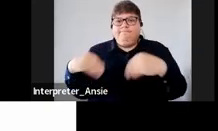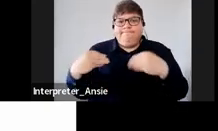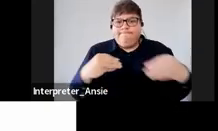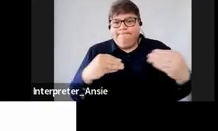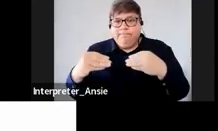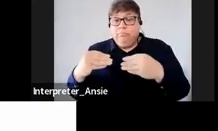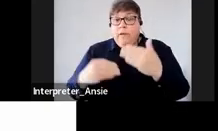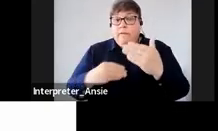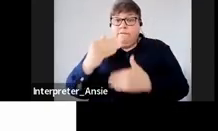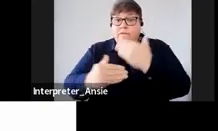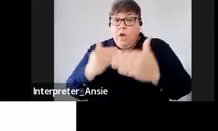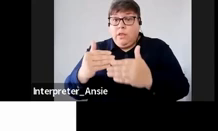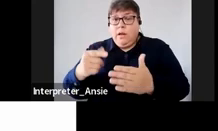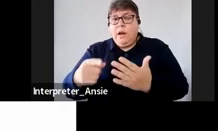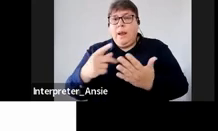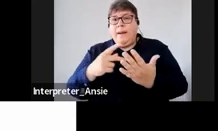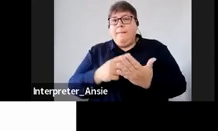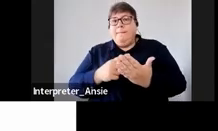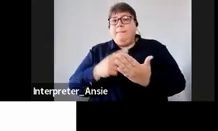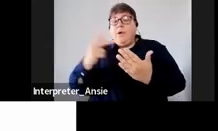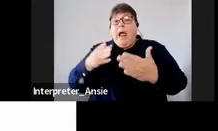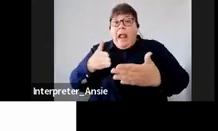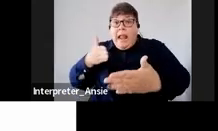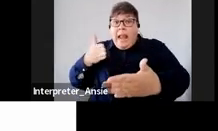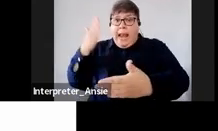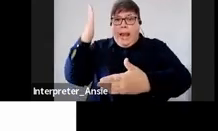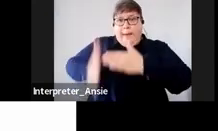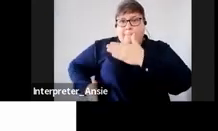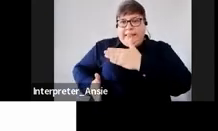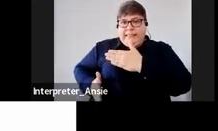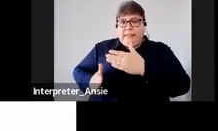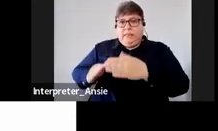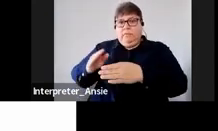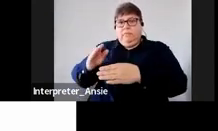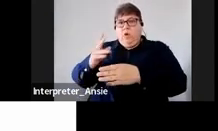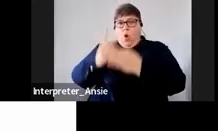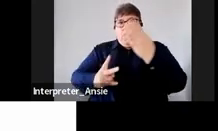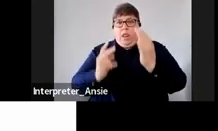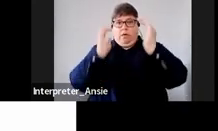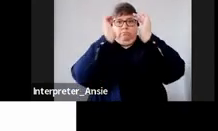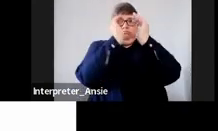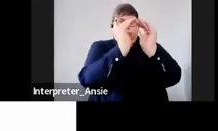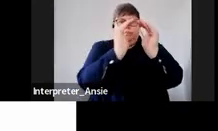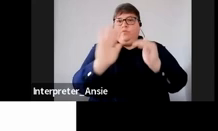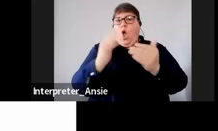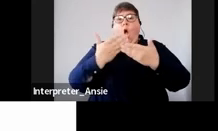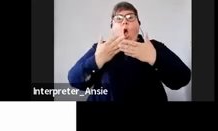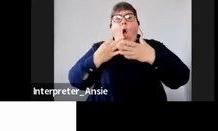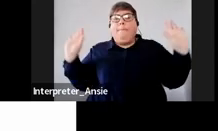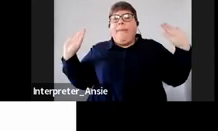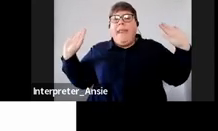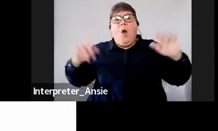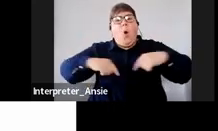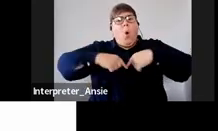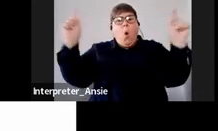program it's not limited to a specific industry it's open to all South African